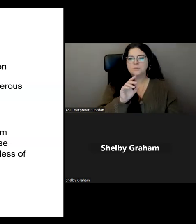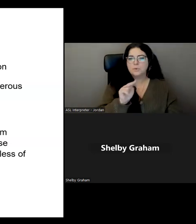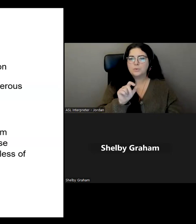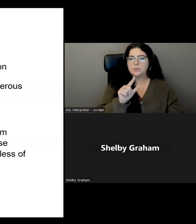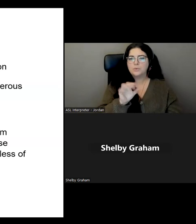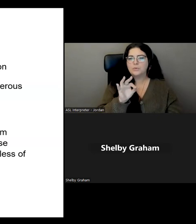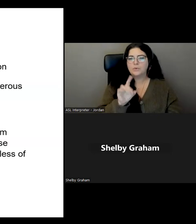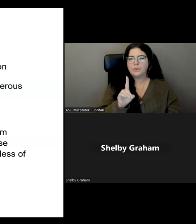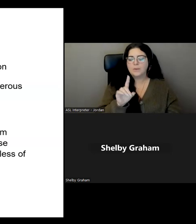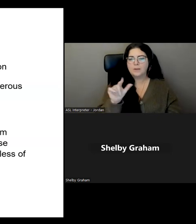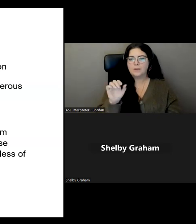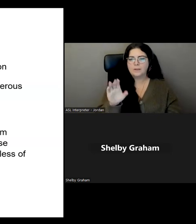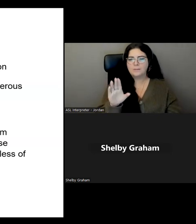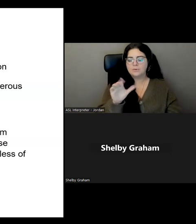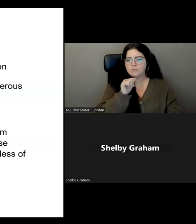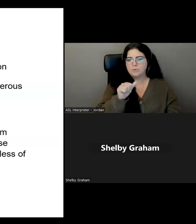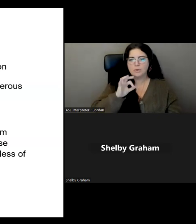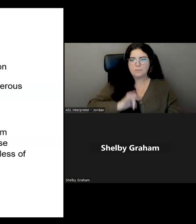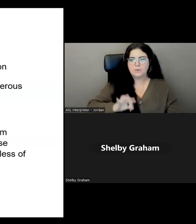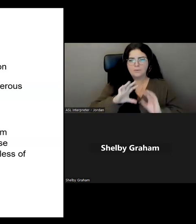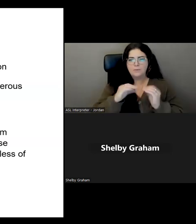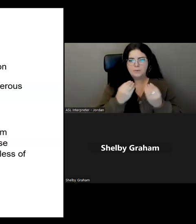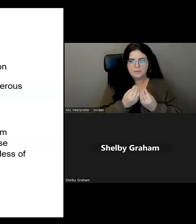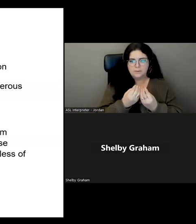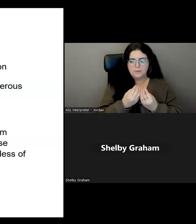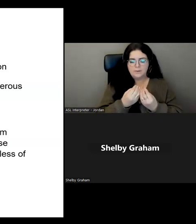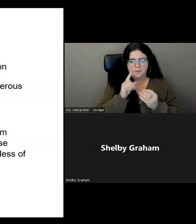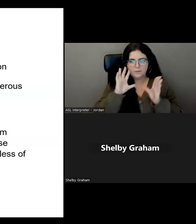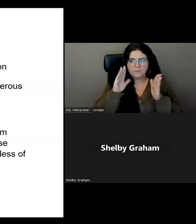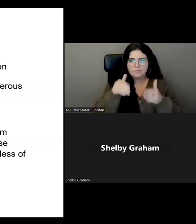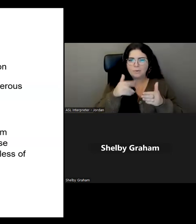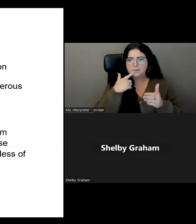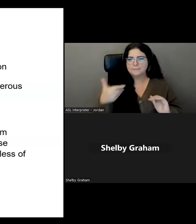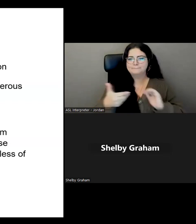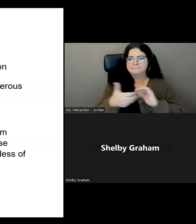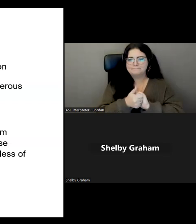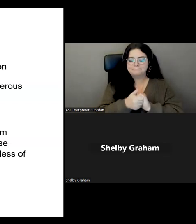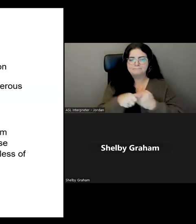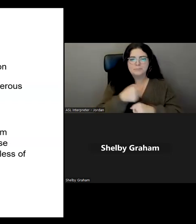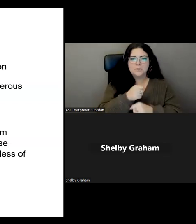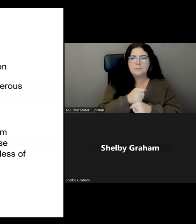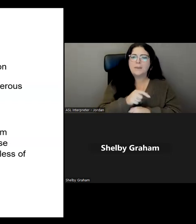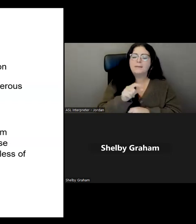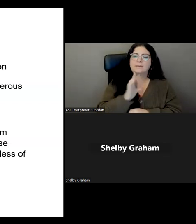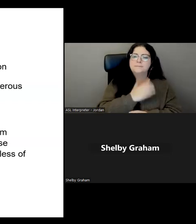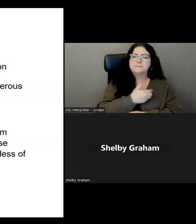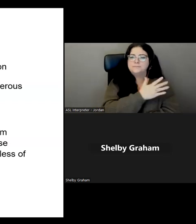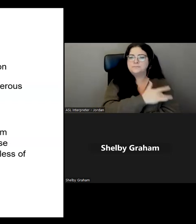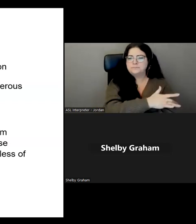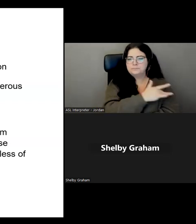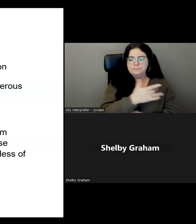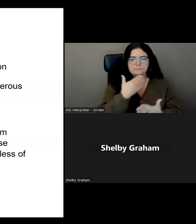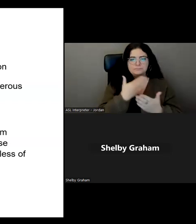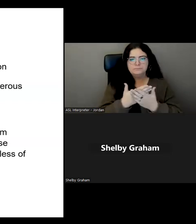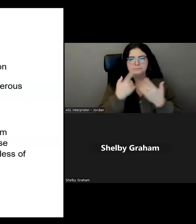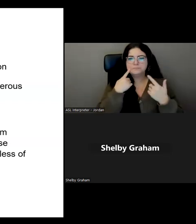a nonprofit, independent organization that's focused on collaboration to make Newfoundland and Labrador prosperous and inclusive province.